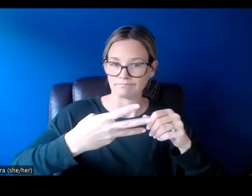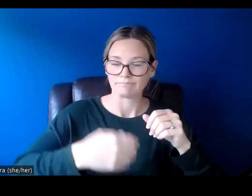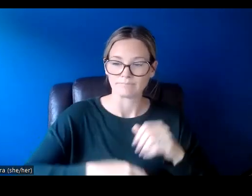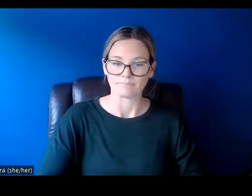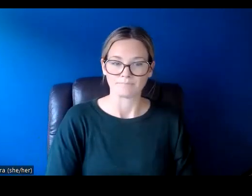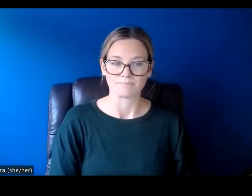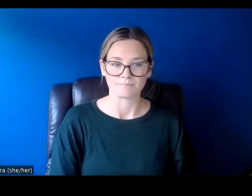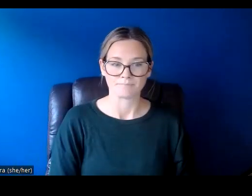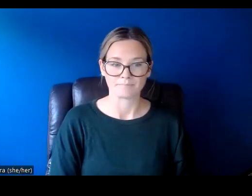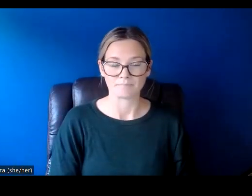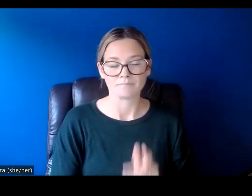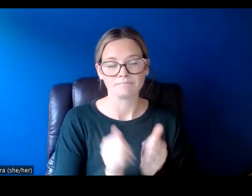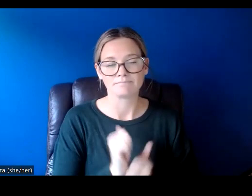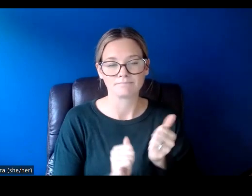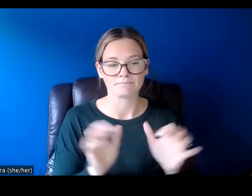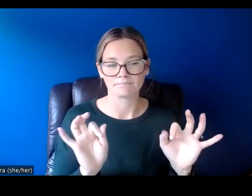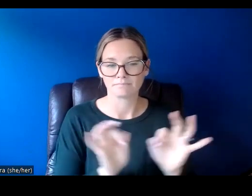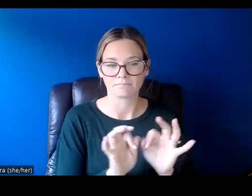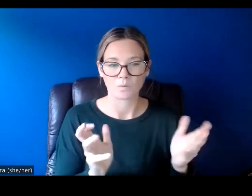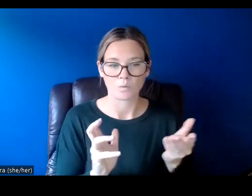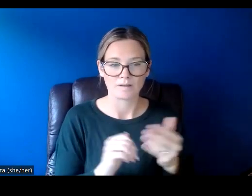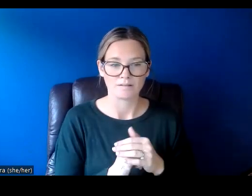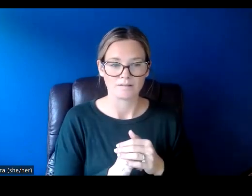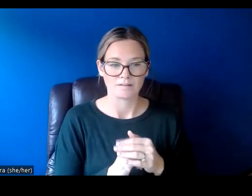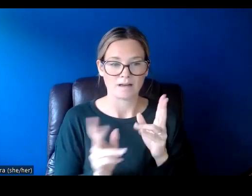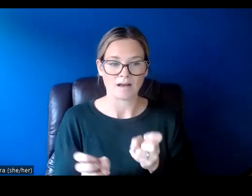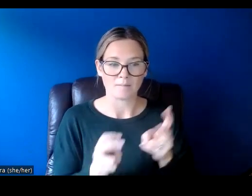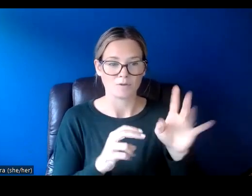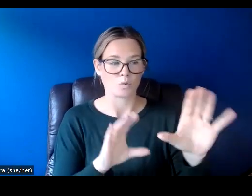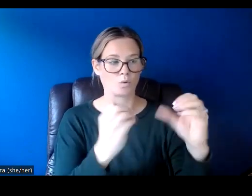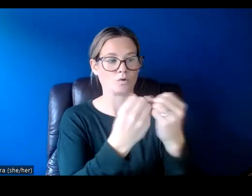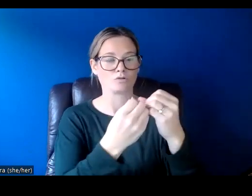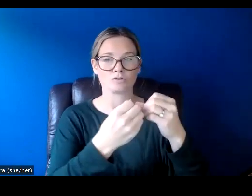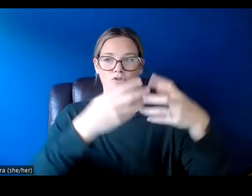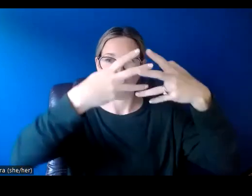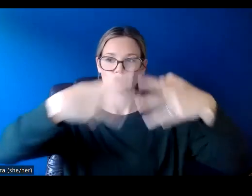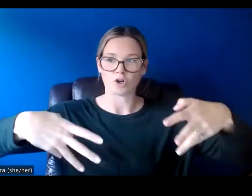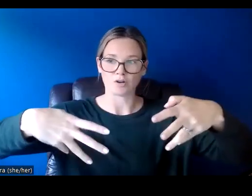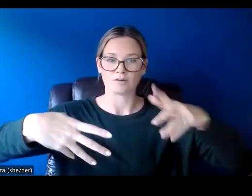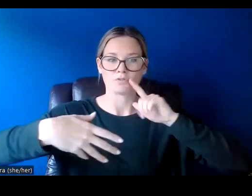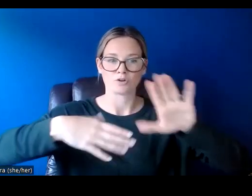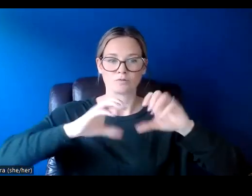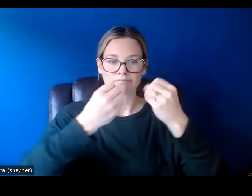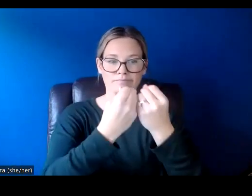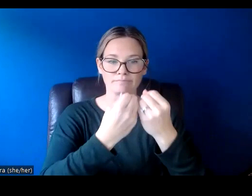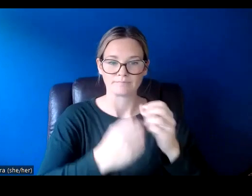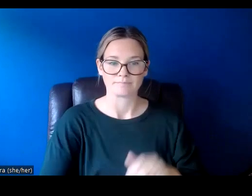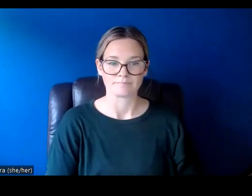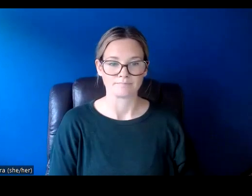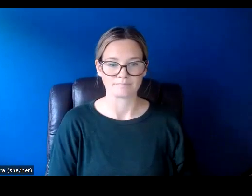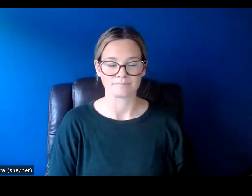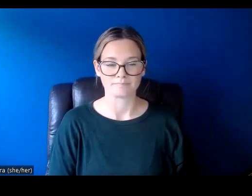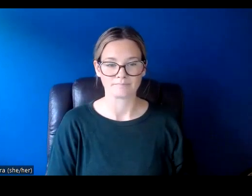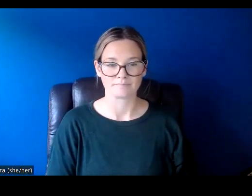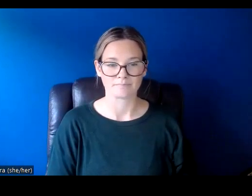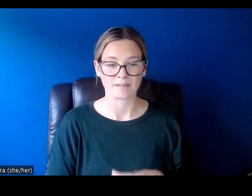The big one in here, you will be asked to upload an organizational chart for your organization. If you,